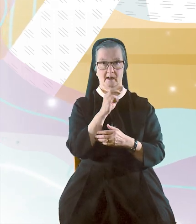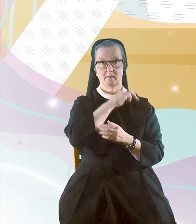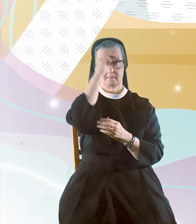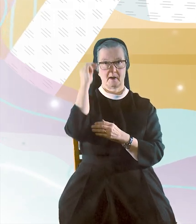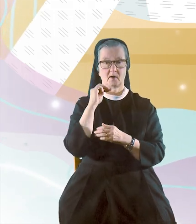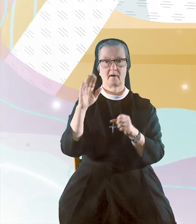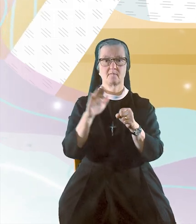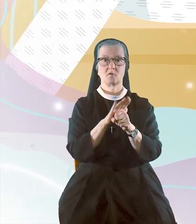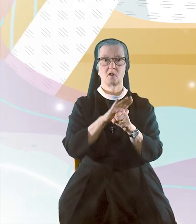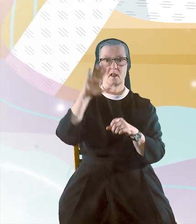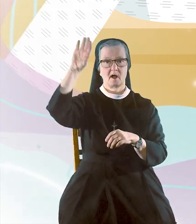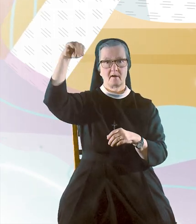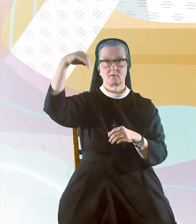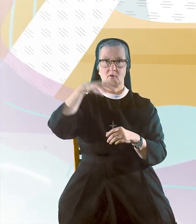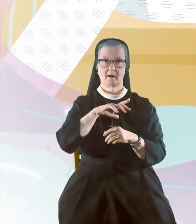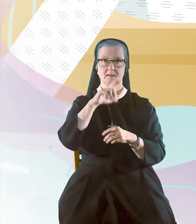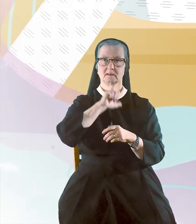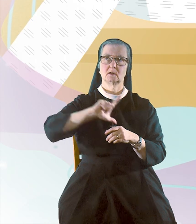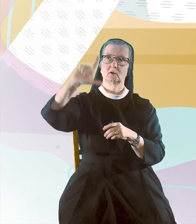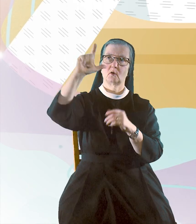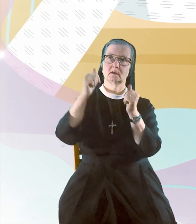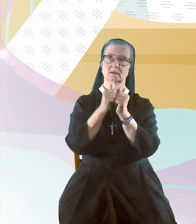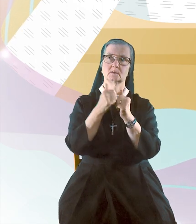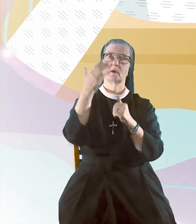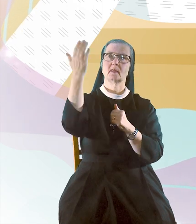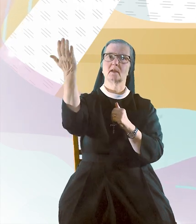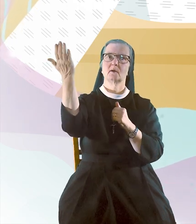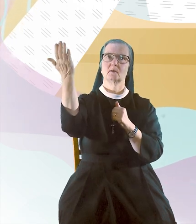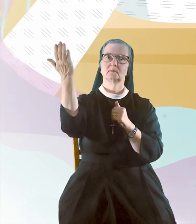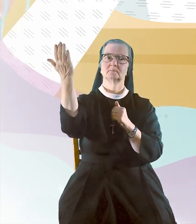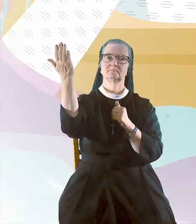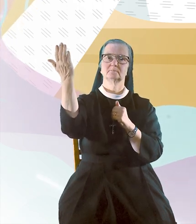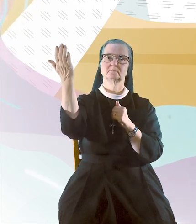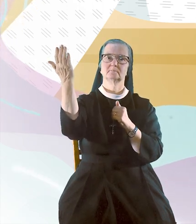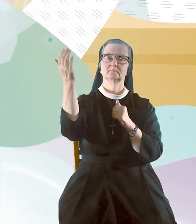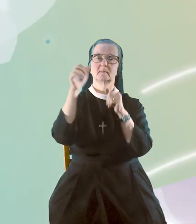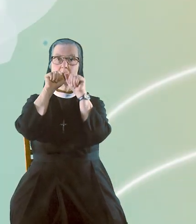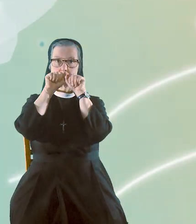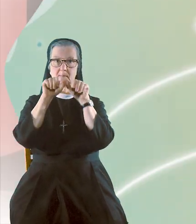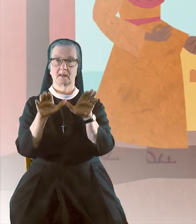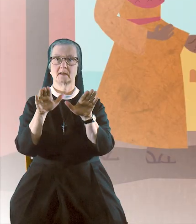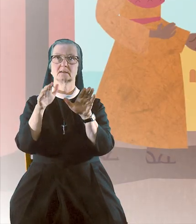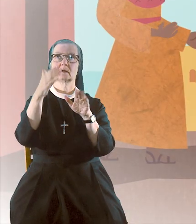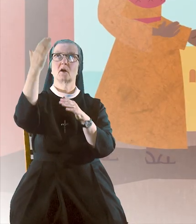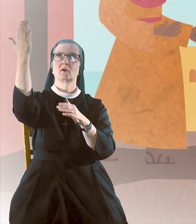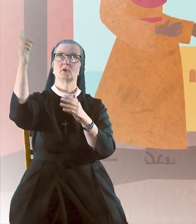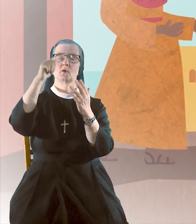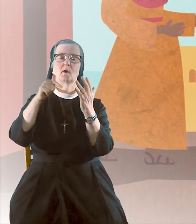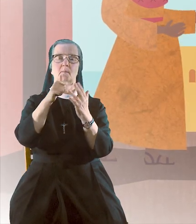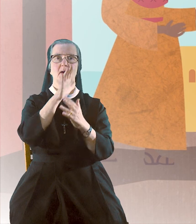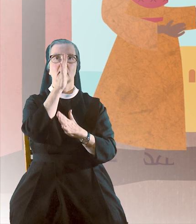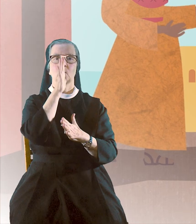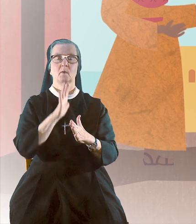Hail Mary, full of grace, the Lord is with you. Blessed are